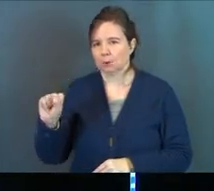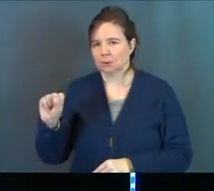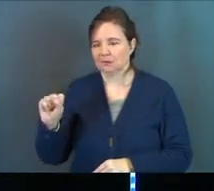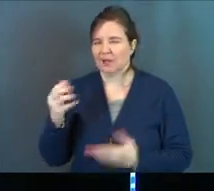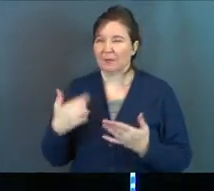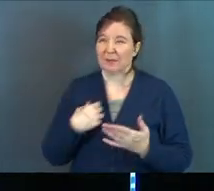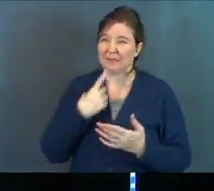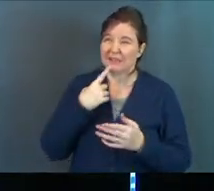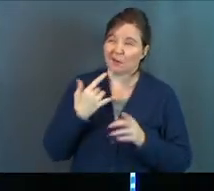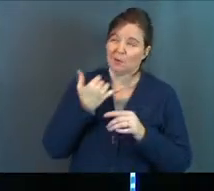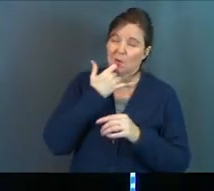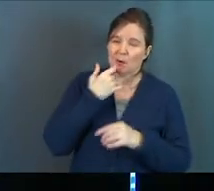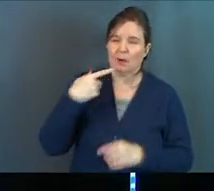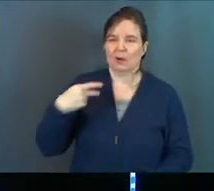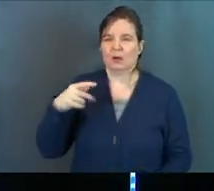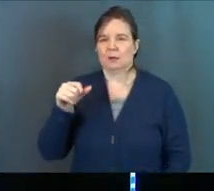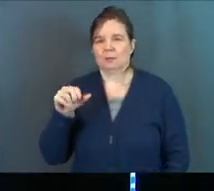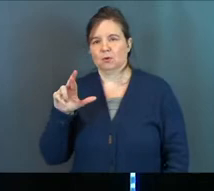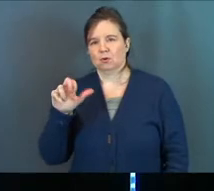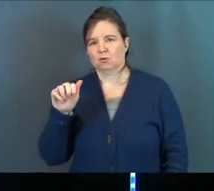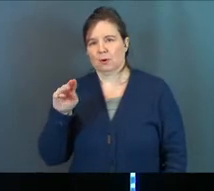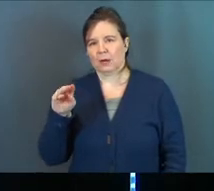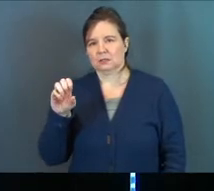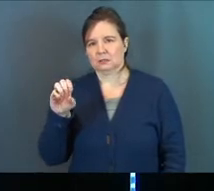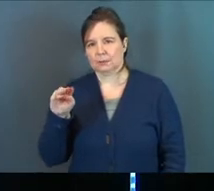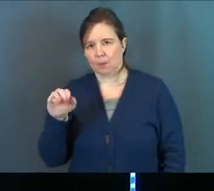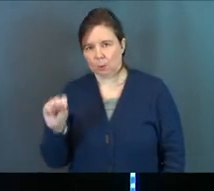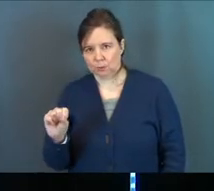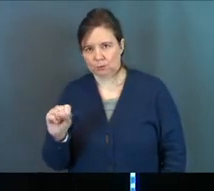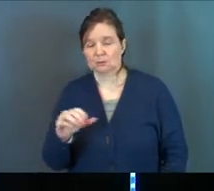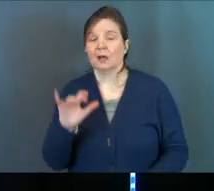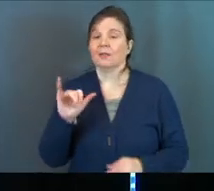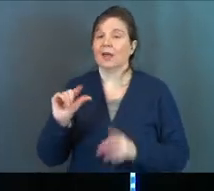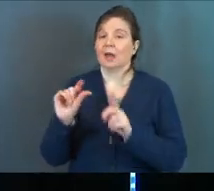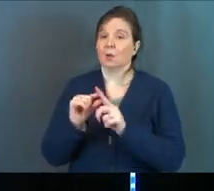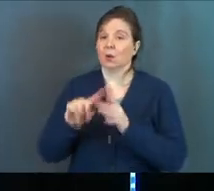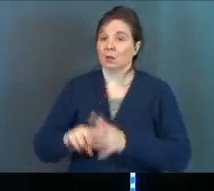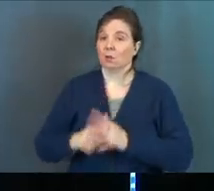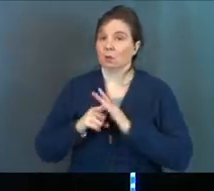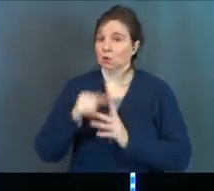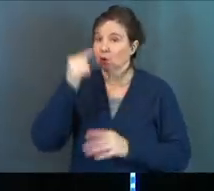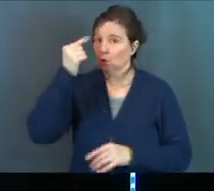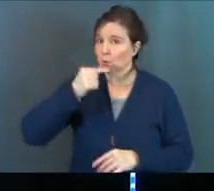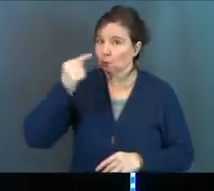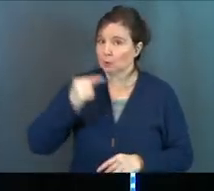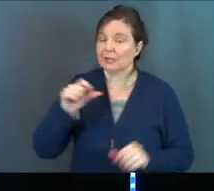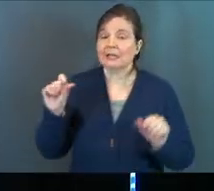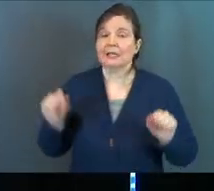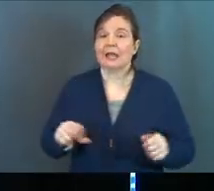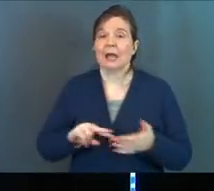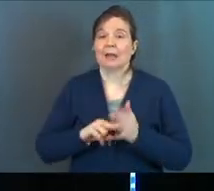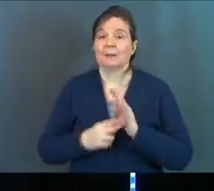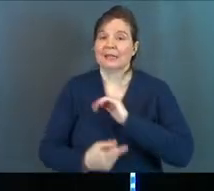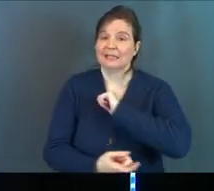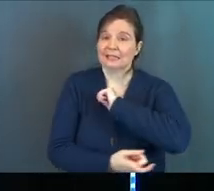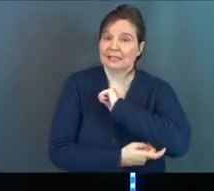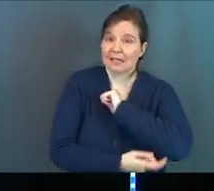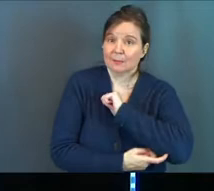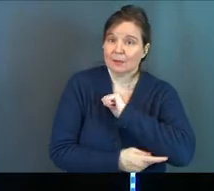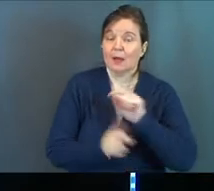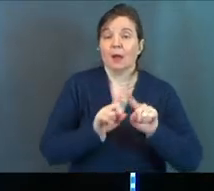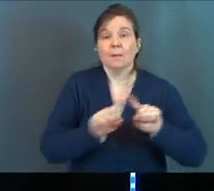probably pronouncing it wrong. Parasmos. And that word in the original Greek can mean temptation,